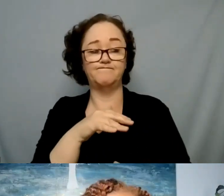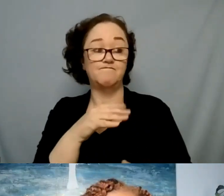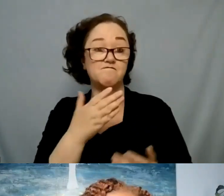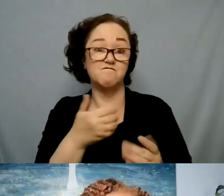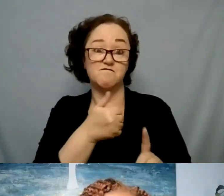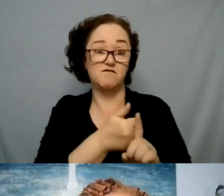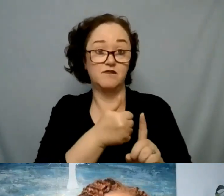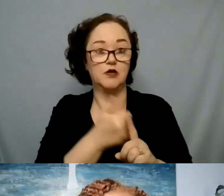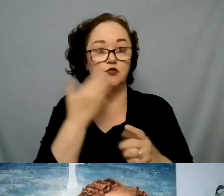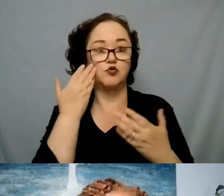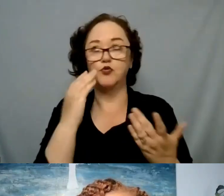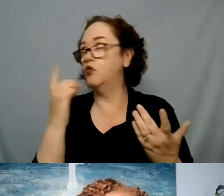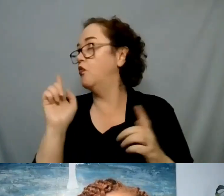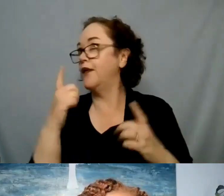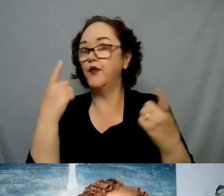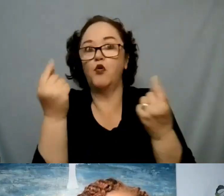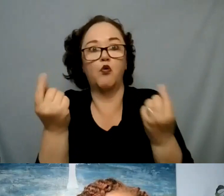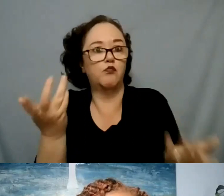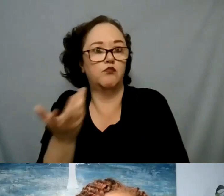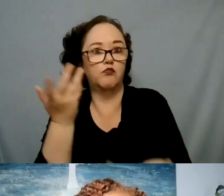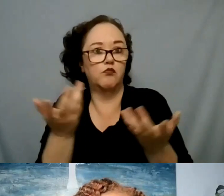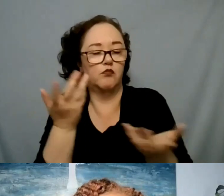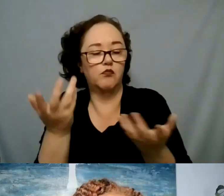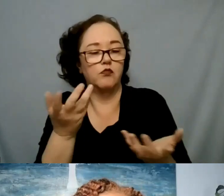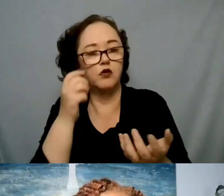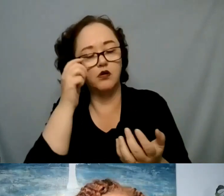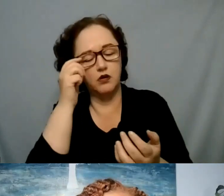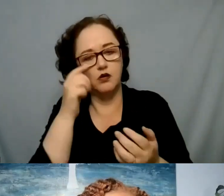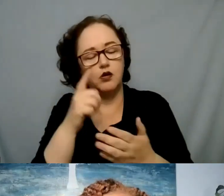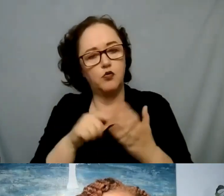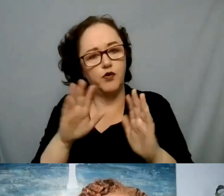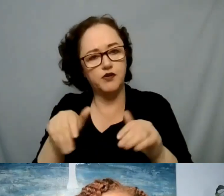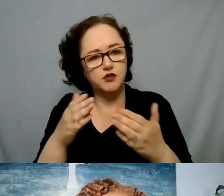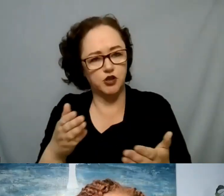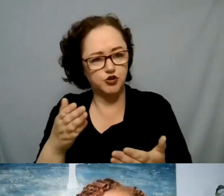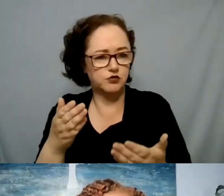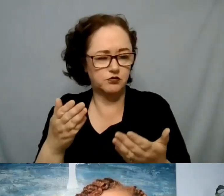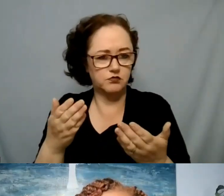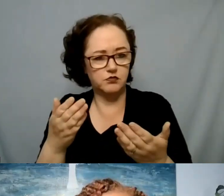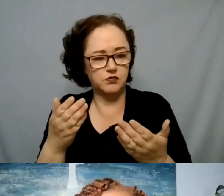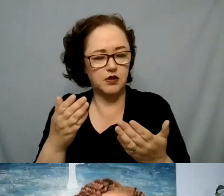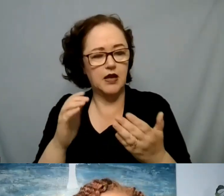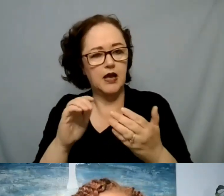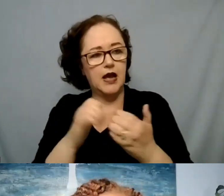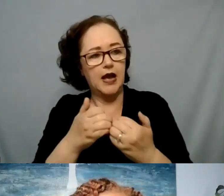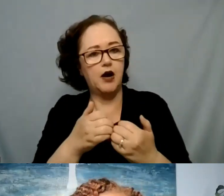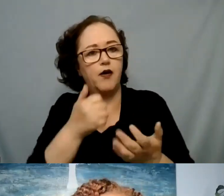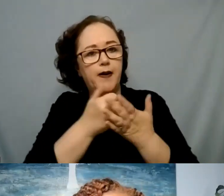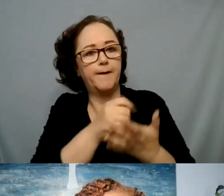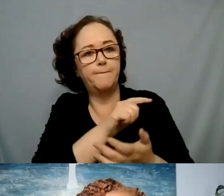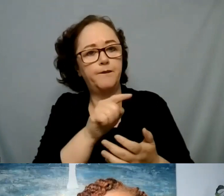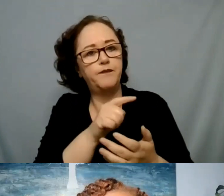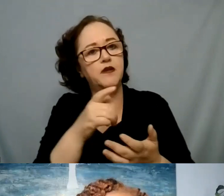to go to what suggestions do you have to help them find that community and connection that we discussed is so